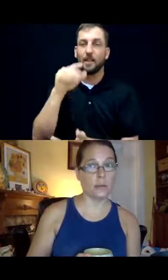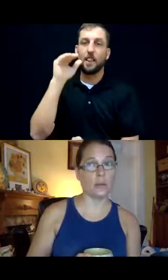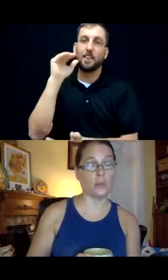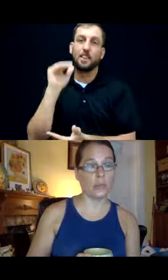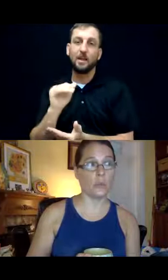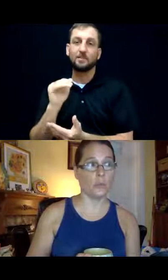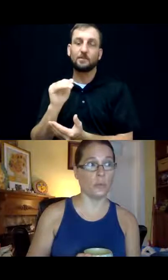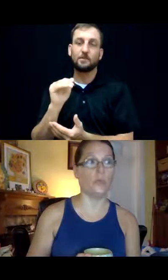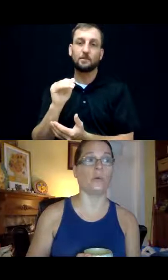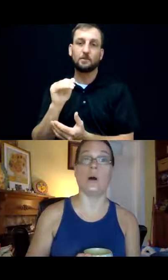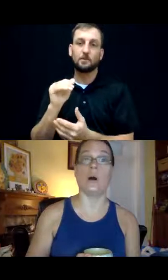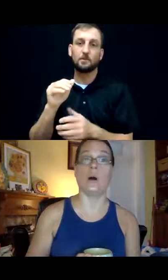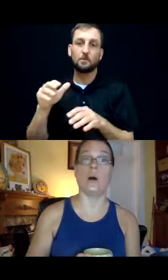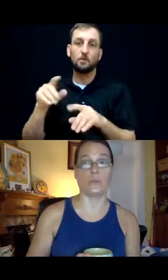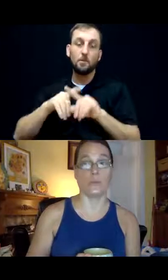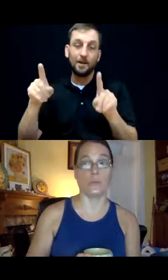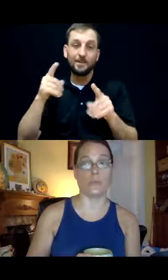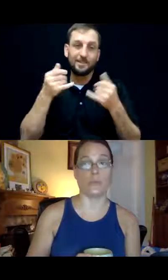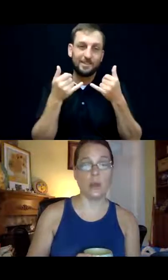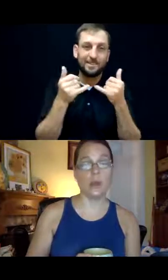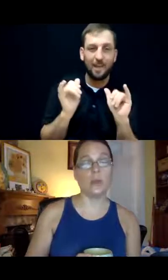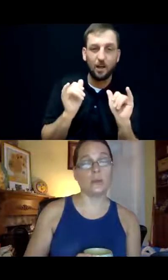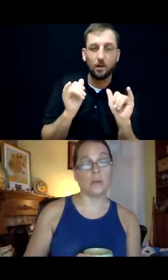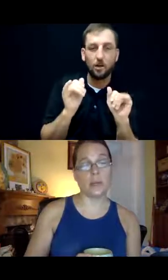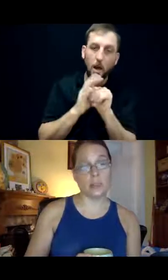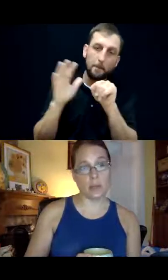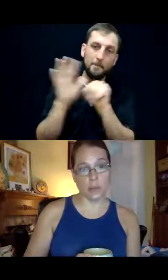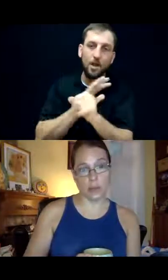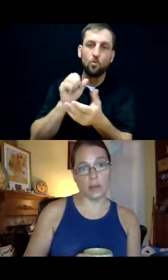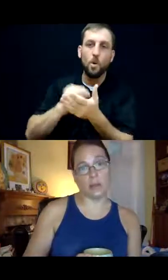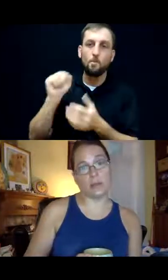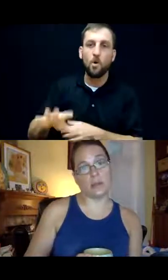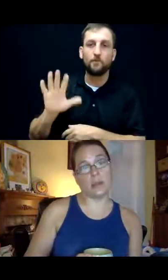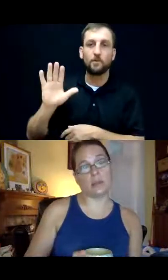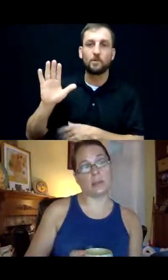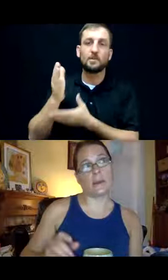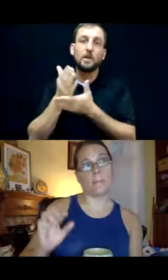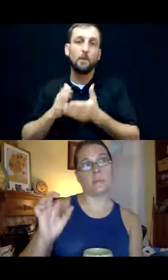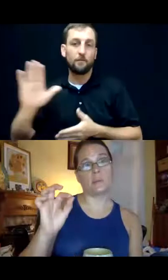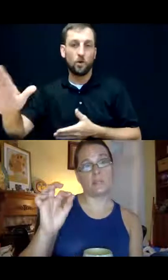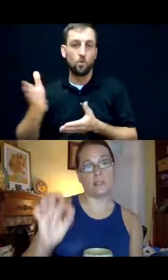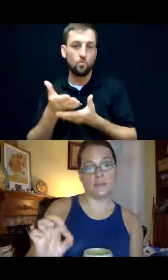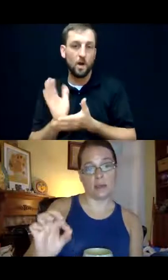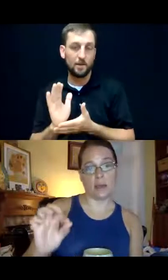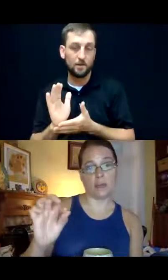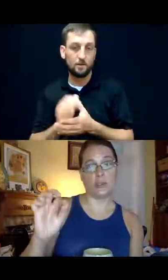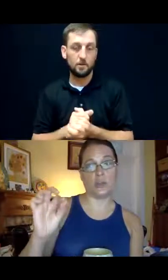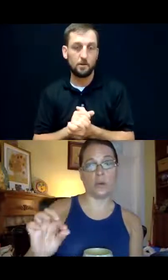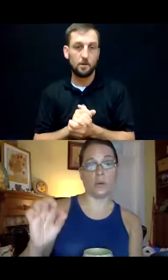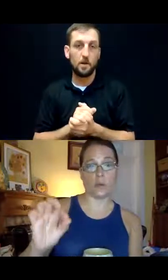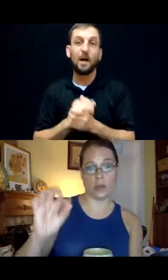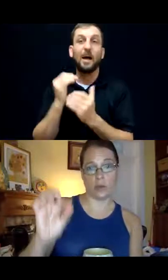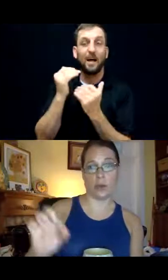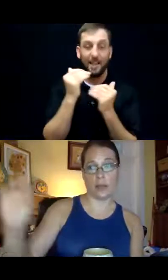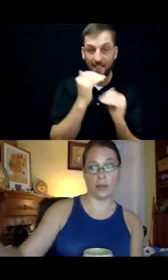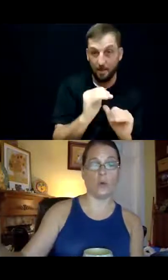the complete removal of certain rights. What makes it limited is it's specific as to what